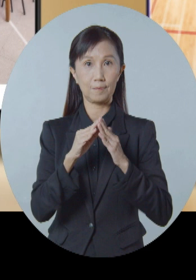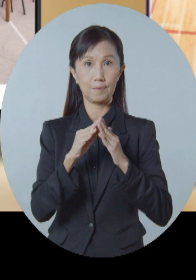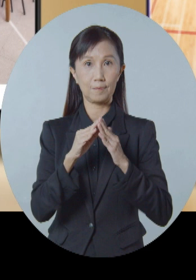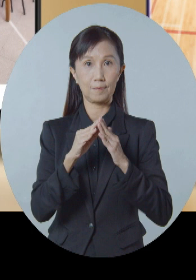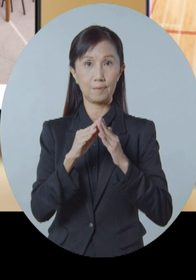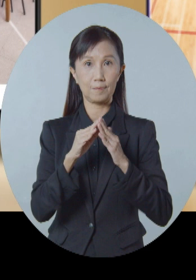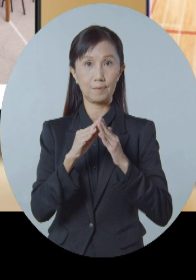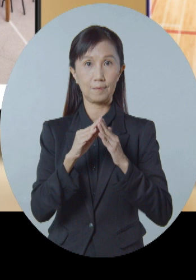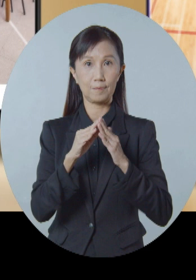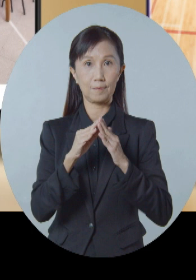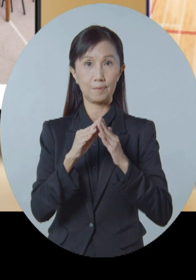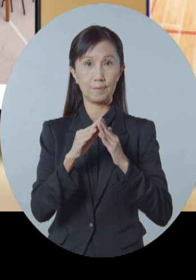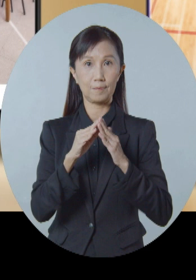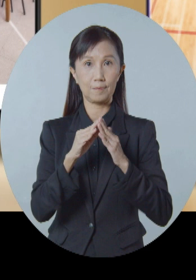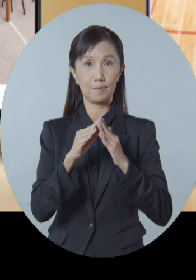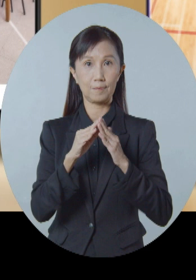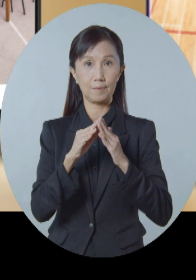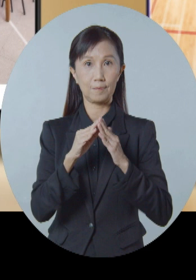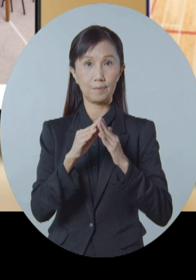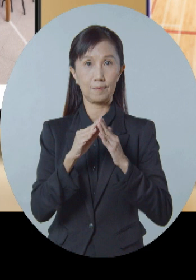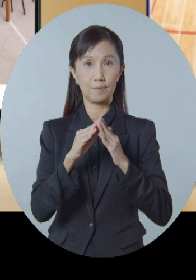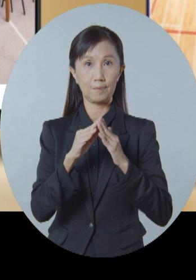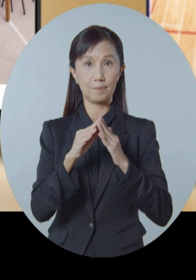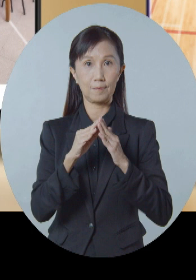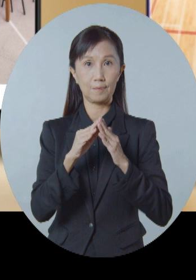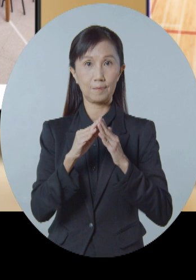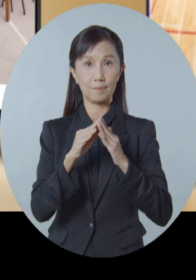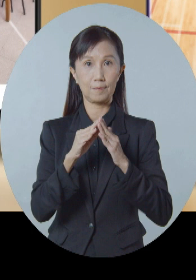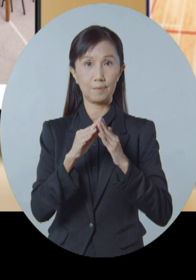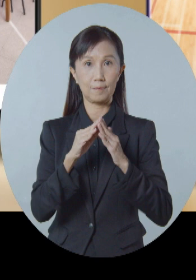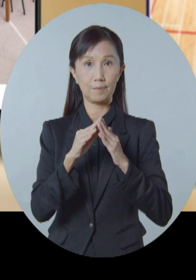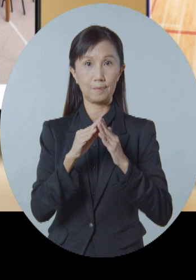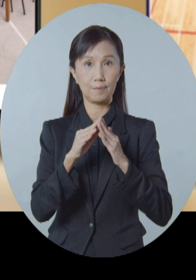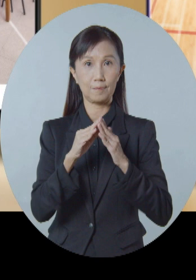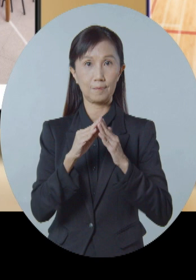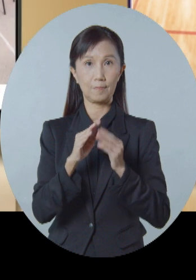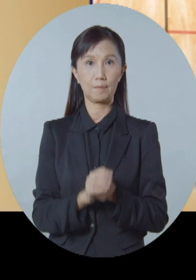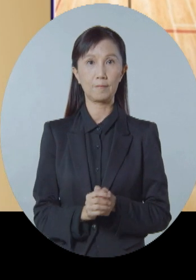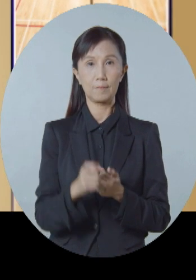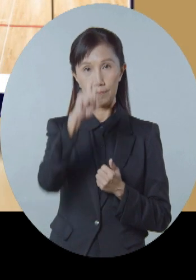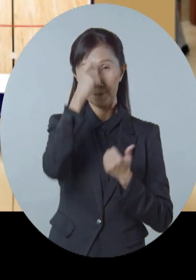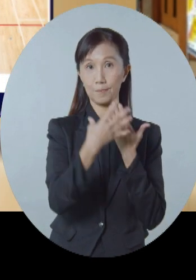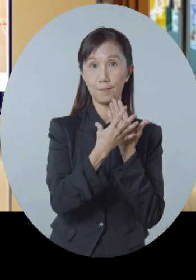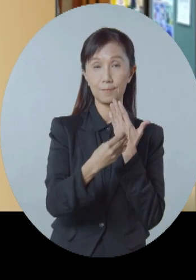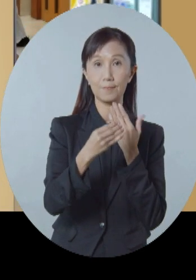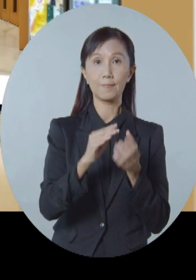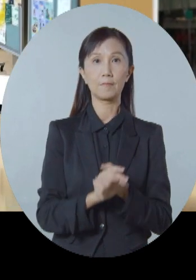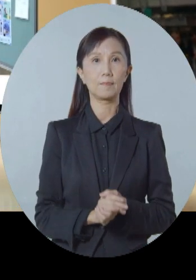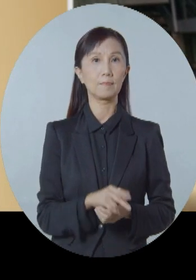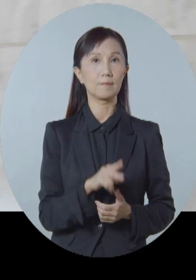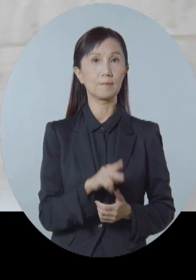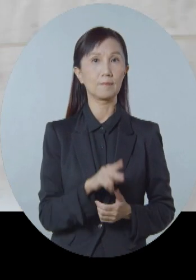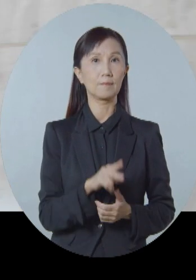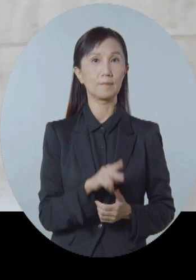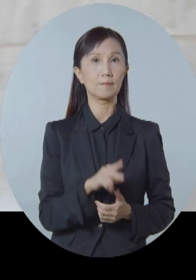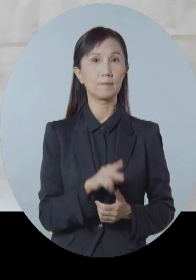mall. The female voiceover says, Remember to use the app to scan QR codes of specified premises under the vaccine pass.